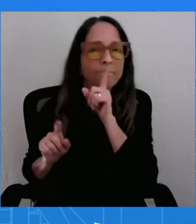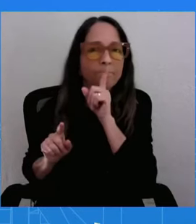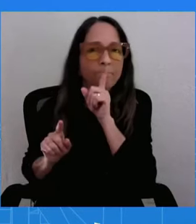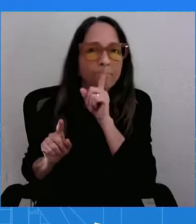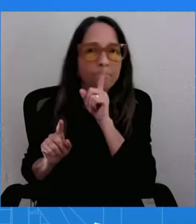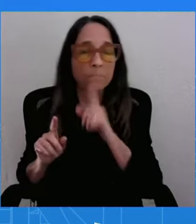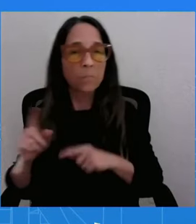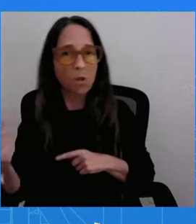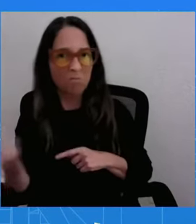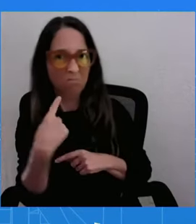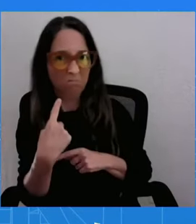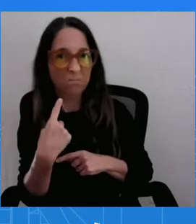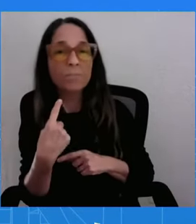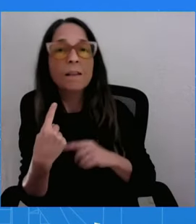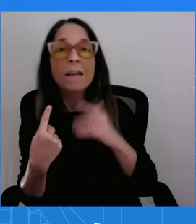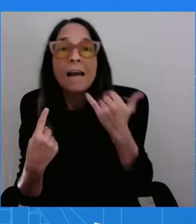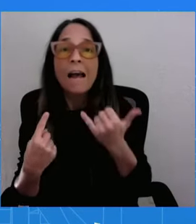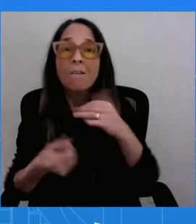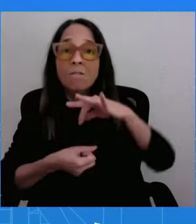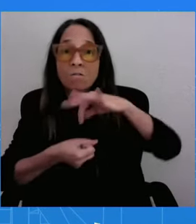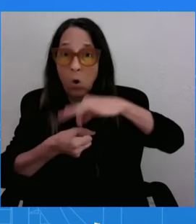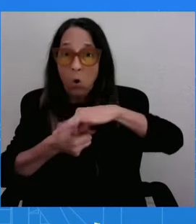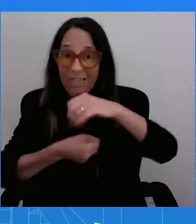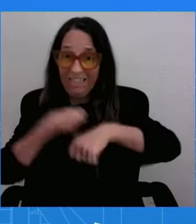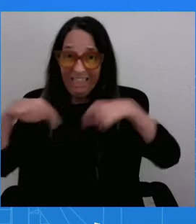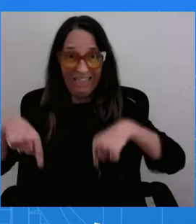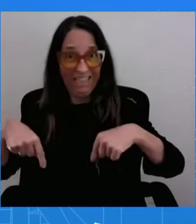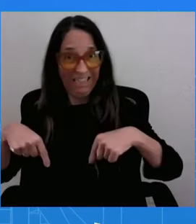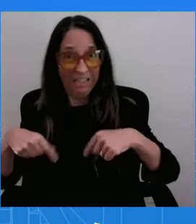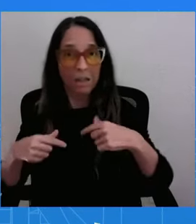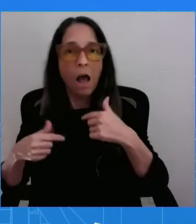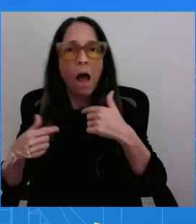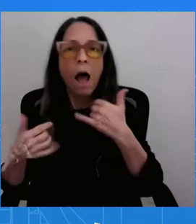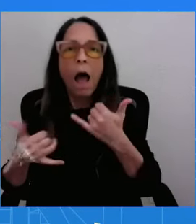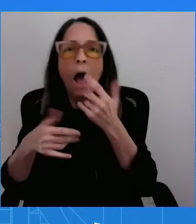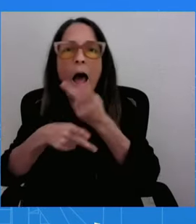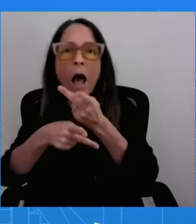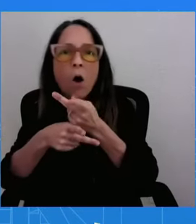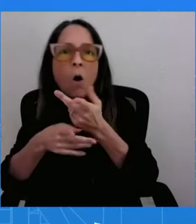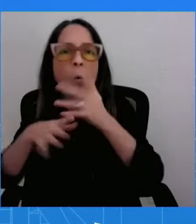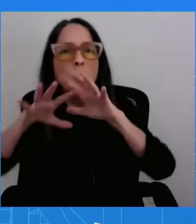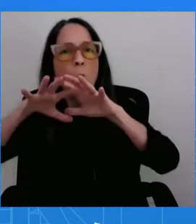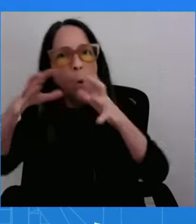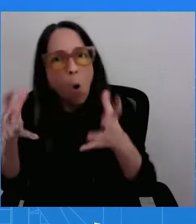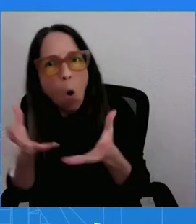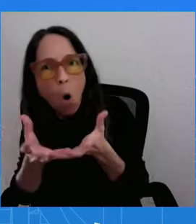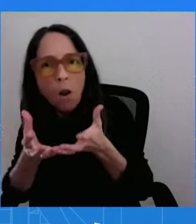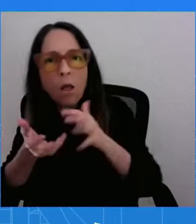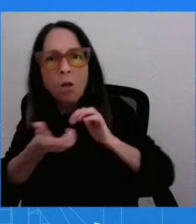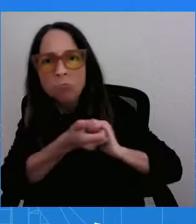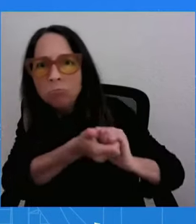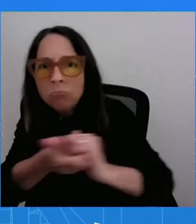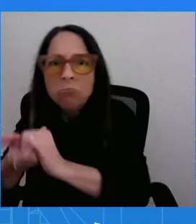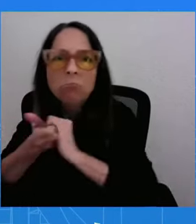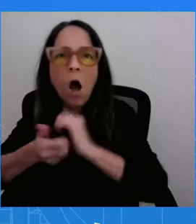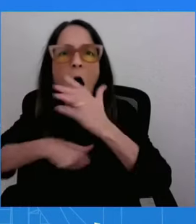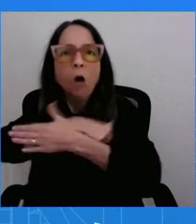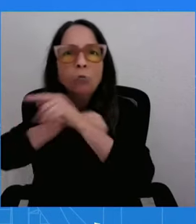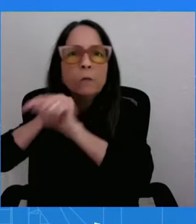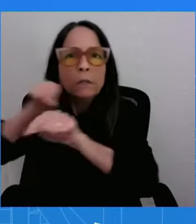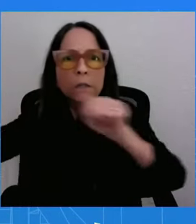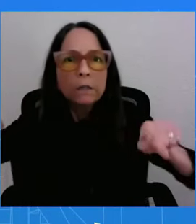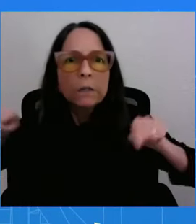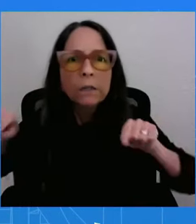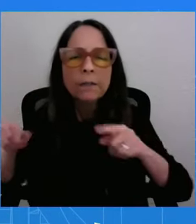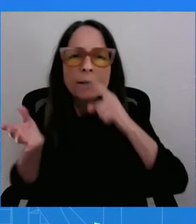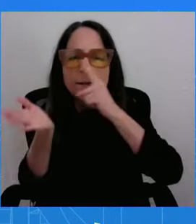across that Russia and Iran, the two countries that you named, are trying to interfere in the elections for other countries as well? We believe that they